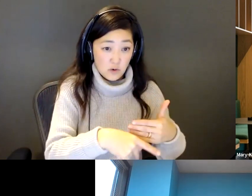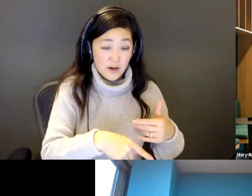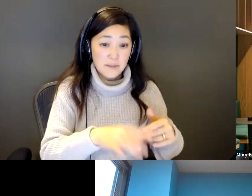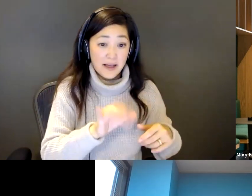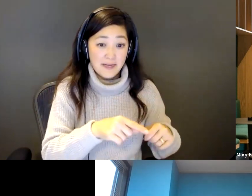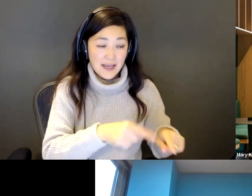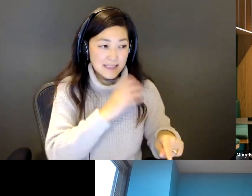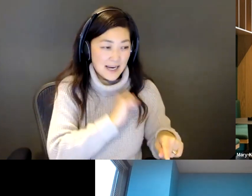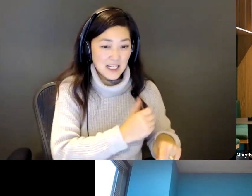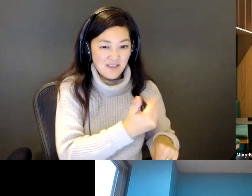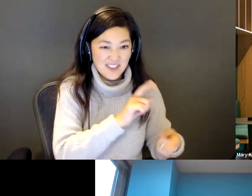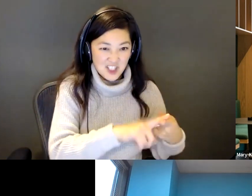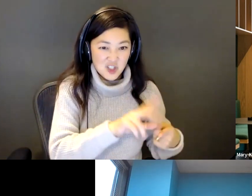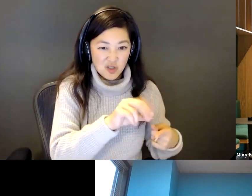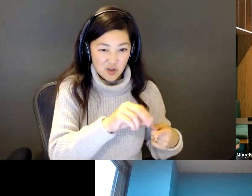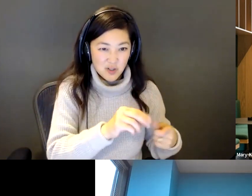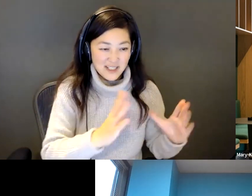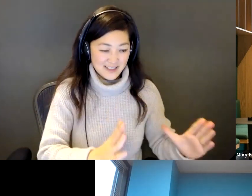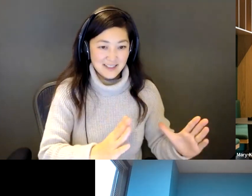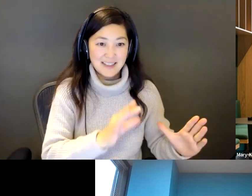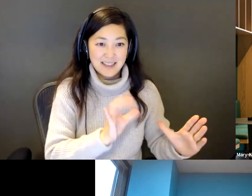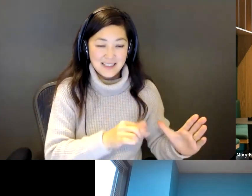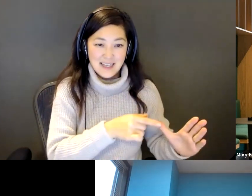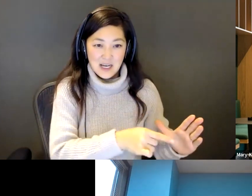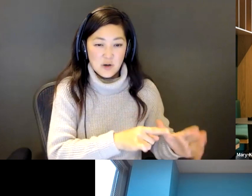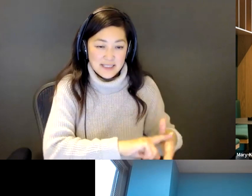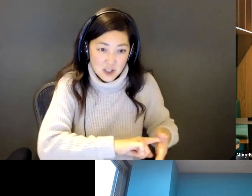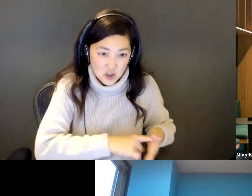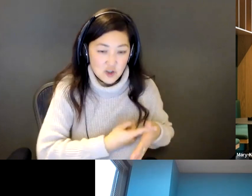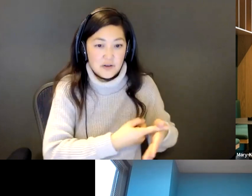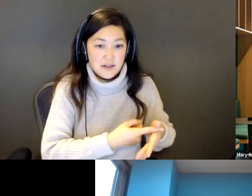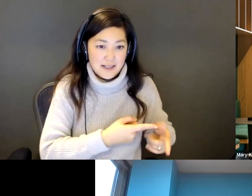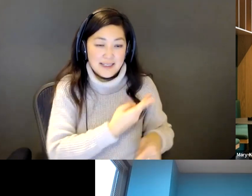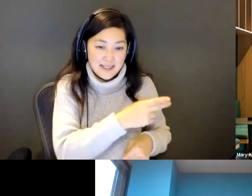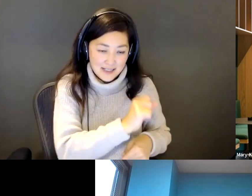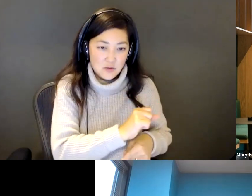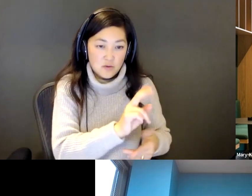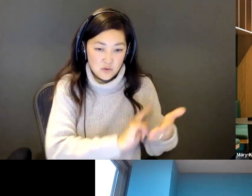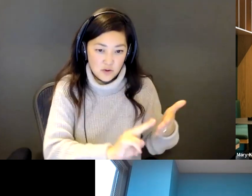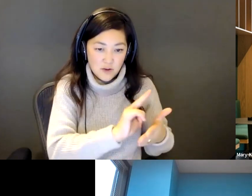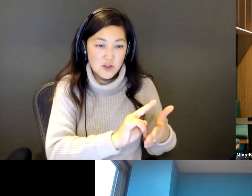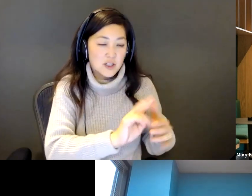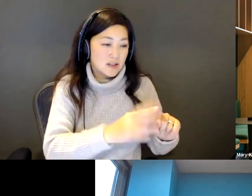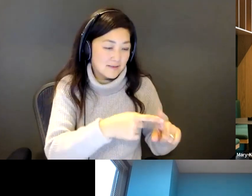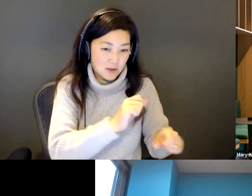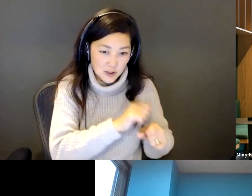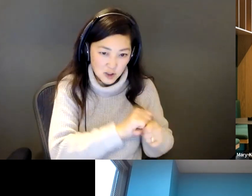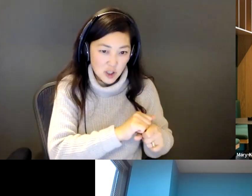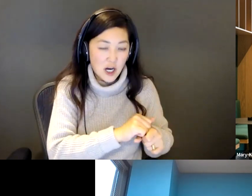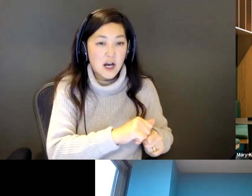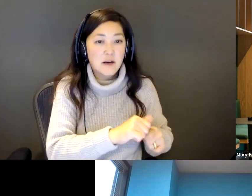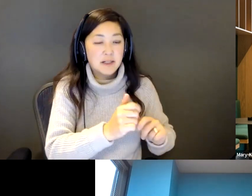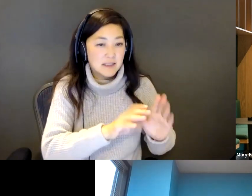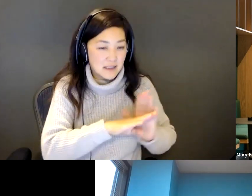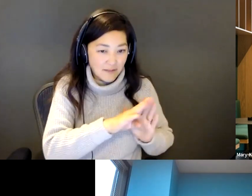15 to 30, a lot of it's about that kind of jumping off point where it's high school, university, your first job, building a